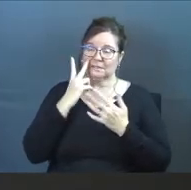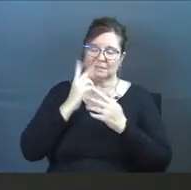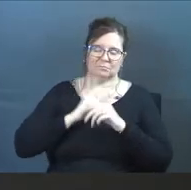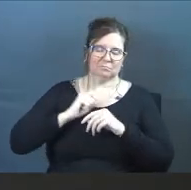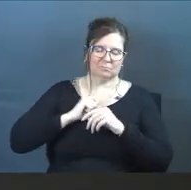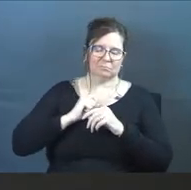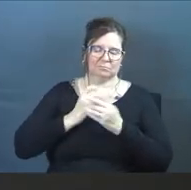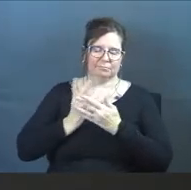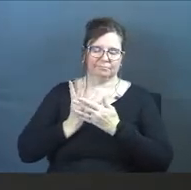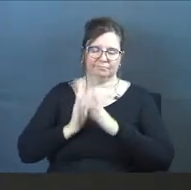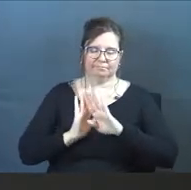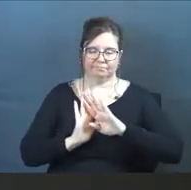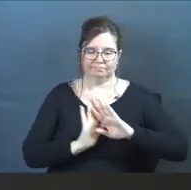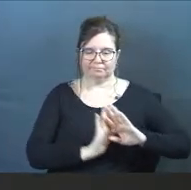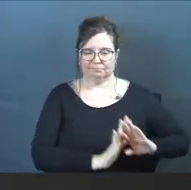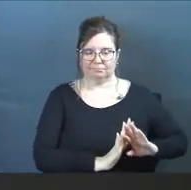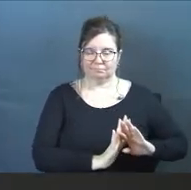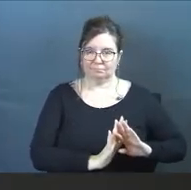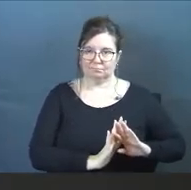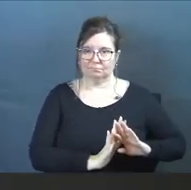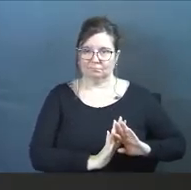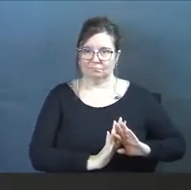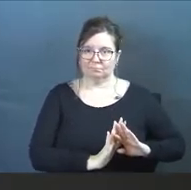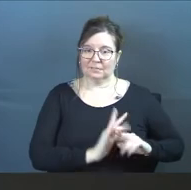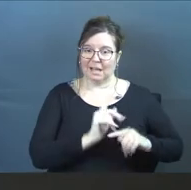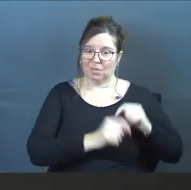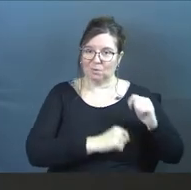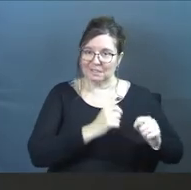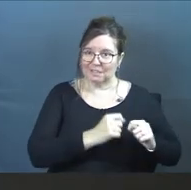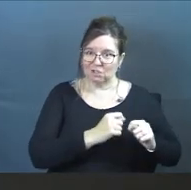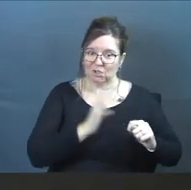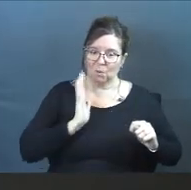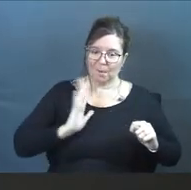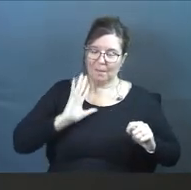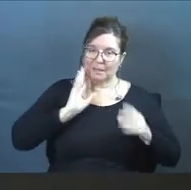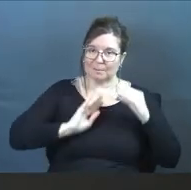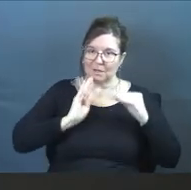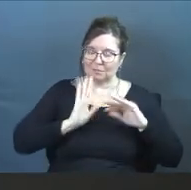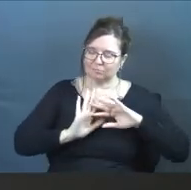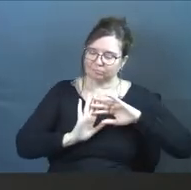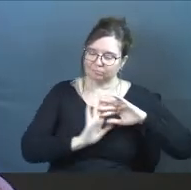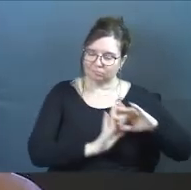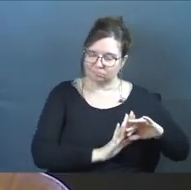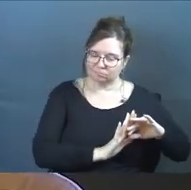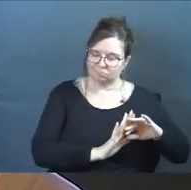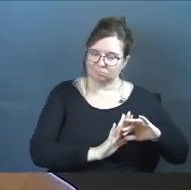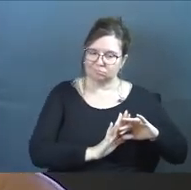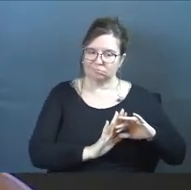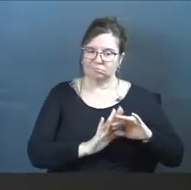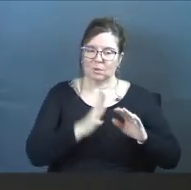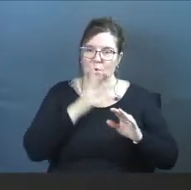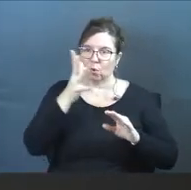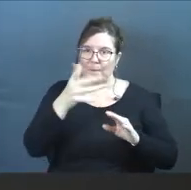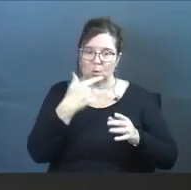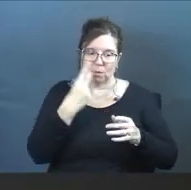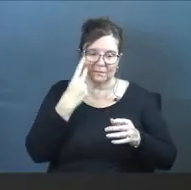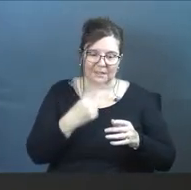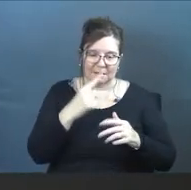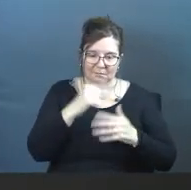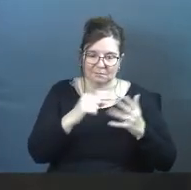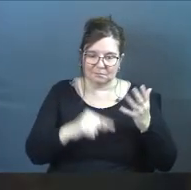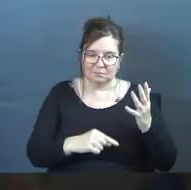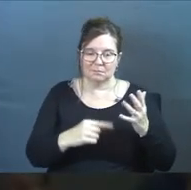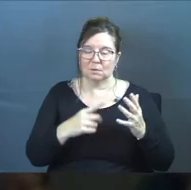learned from your past and just what tradition has been taught to you by either mom or dad growing up or by grandparents or just who you've seen